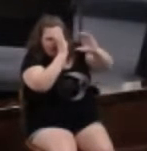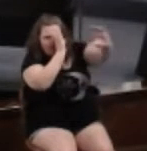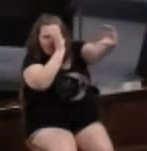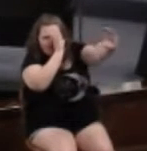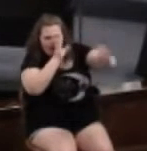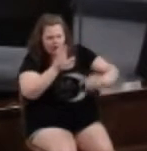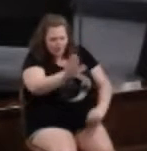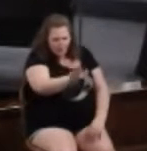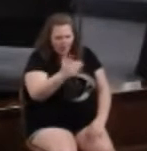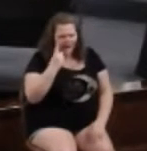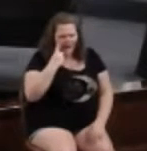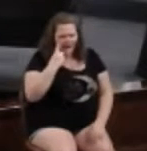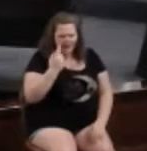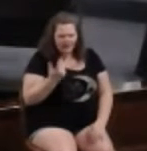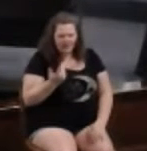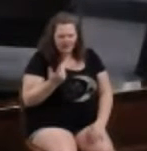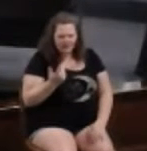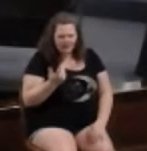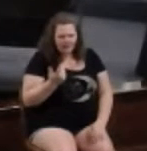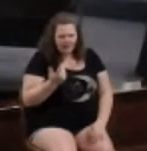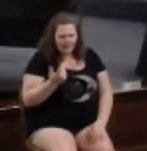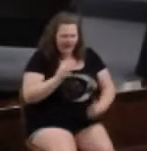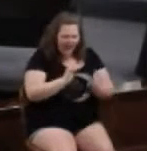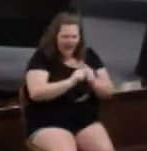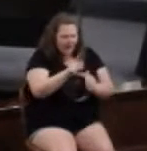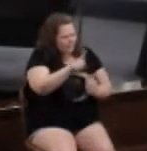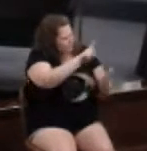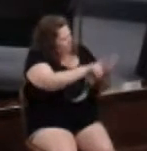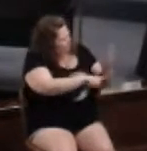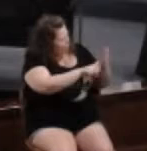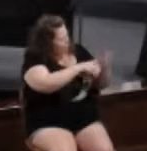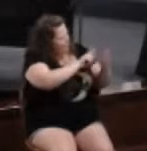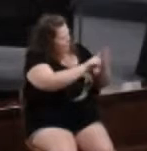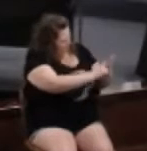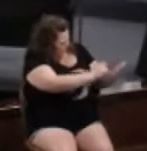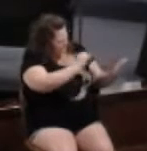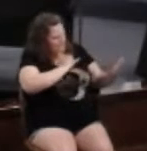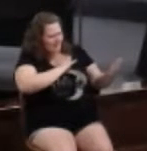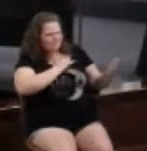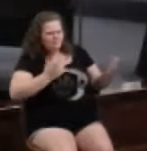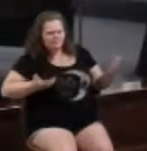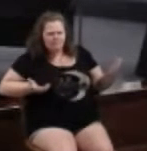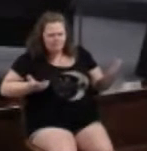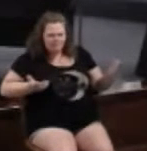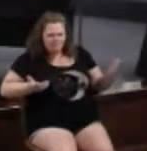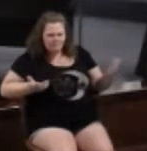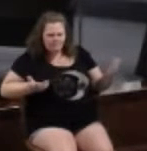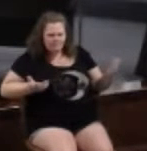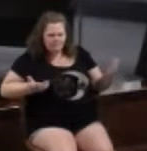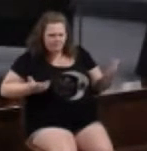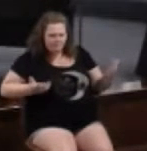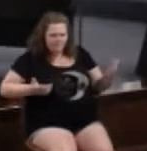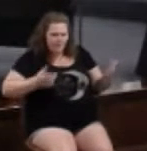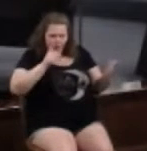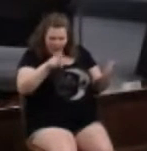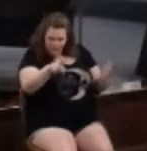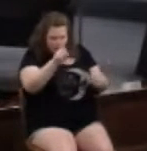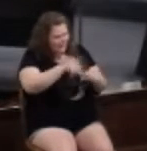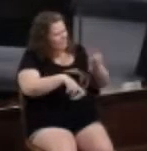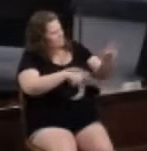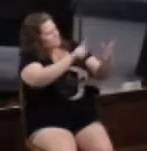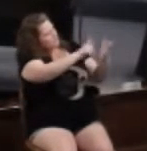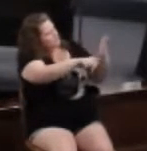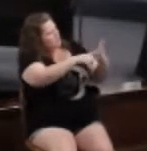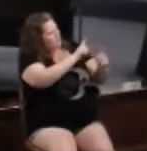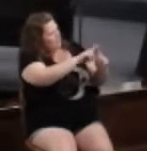in your own? Or how can you say to your brother, let me take that speck out of your eye when there is the log in your own eye?